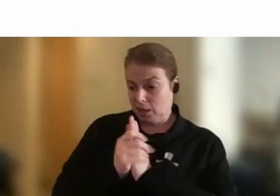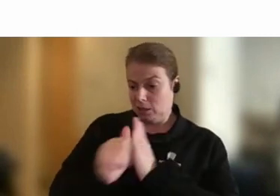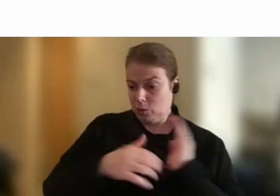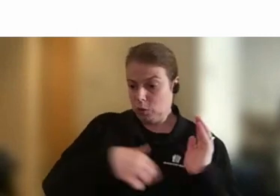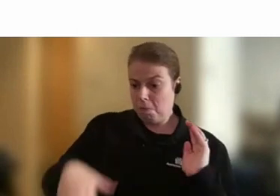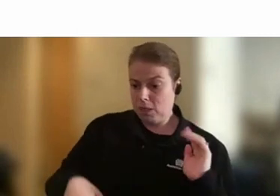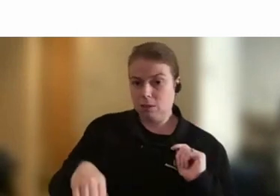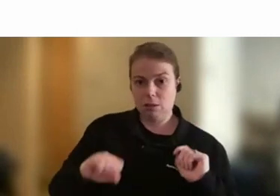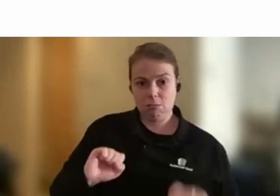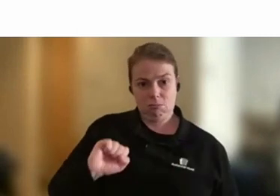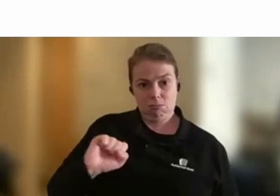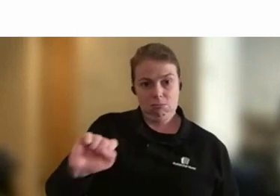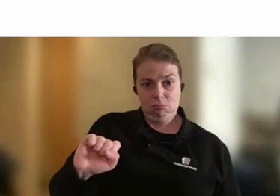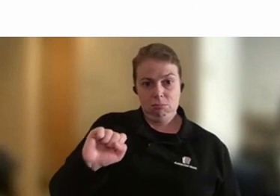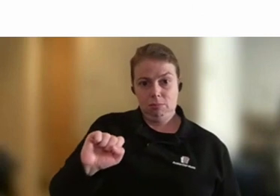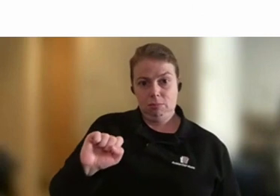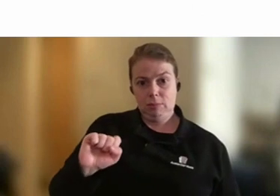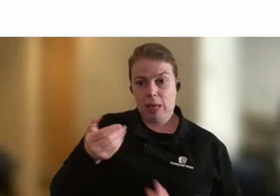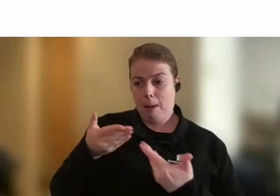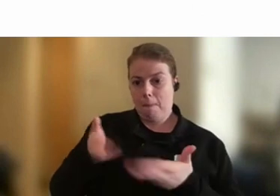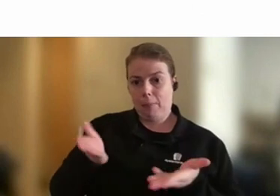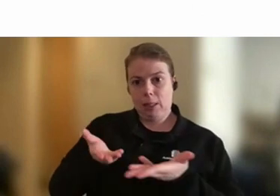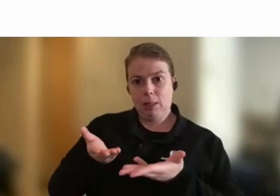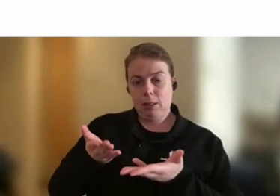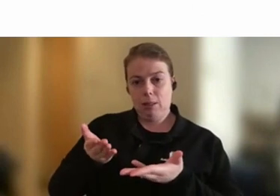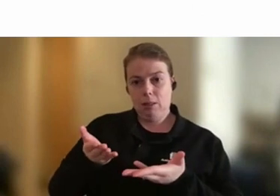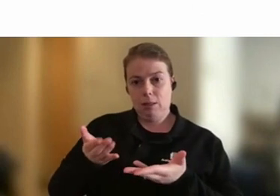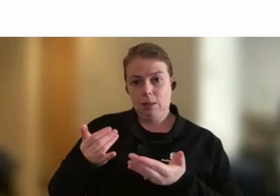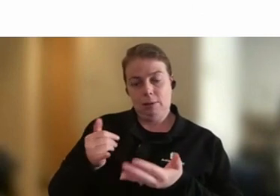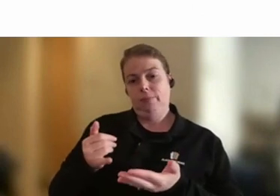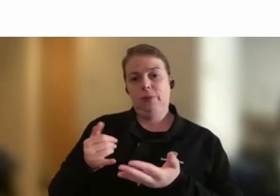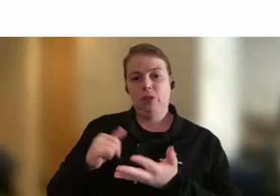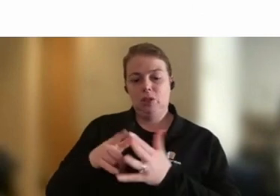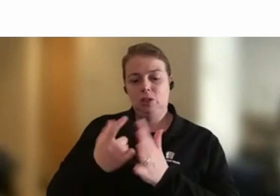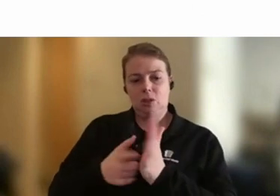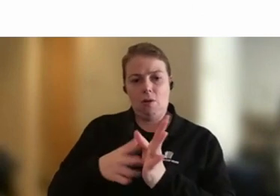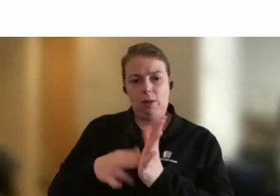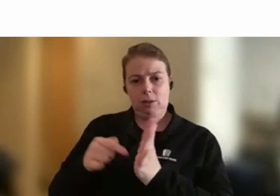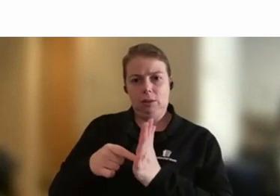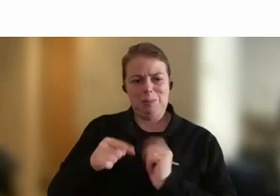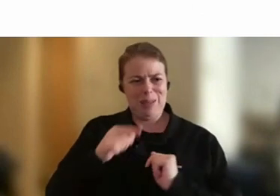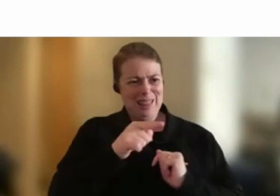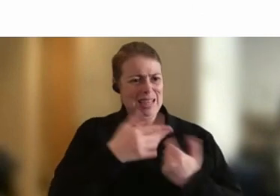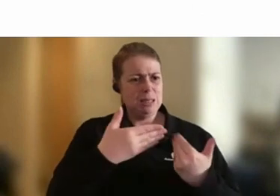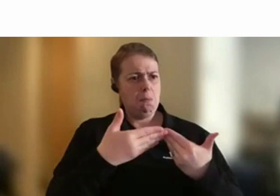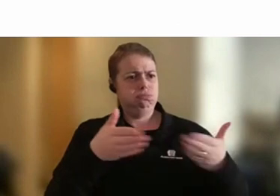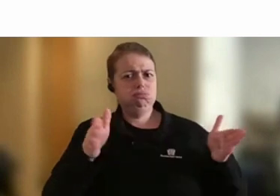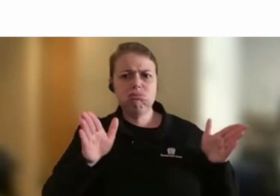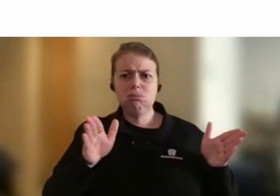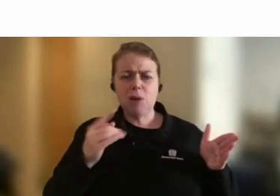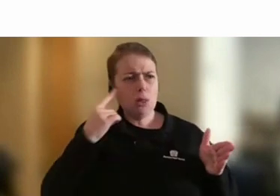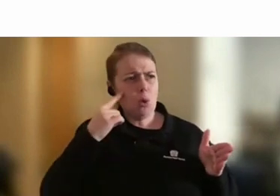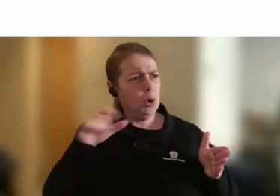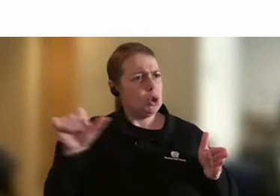their public servants alongside them. But this was much broader. And I thought, well, we should be doing this more often. And what this